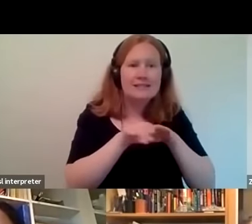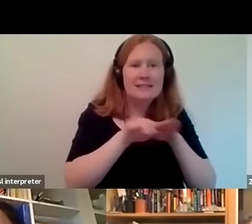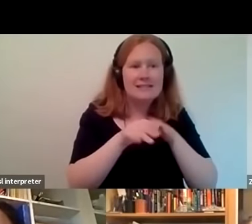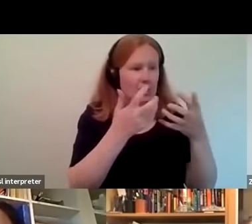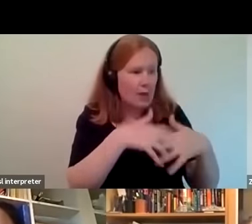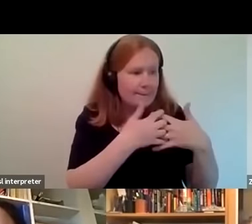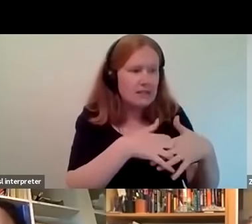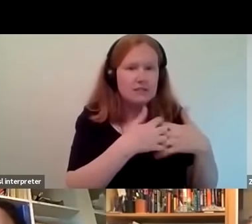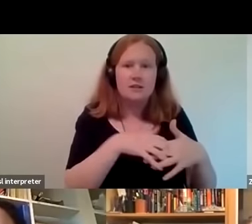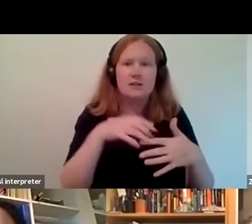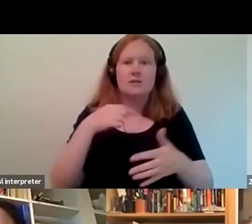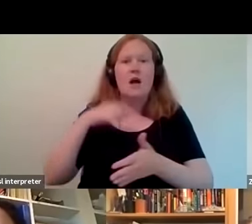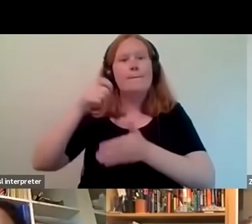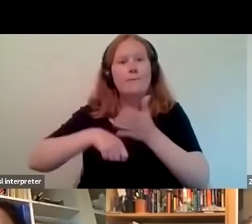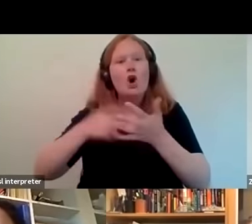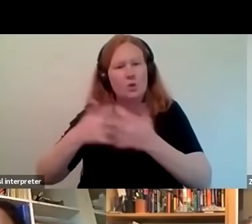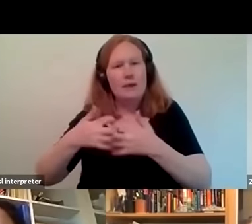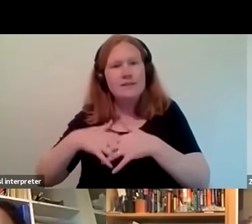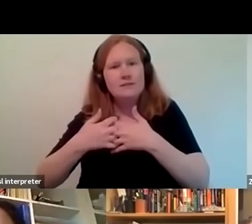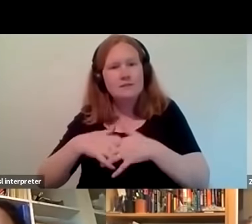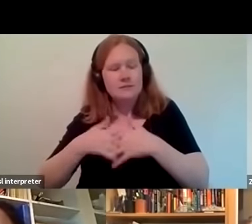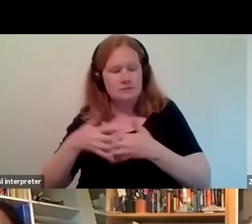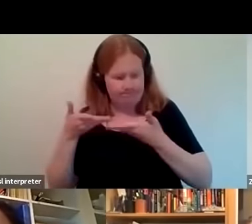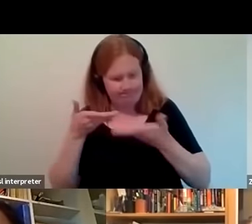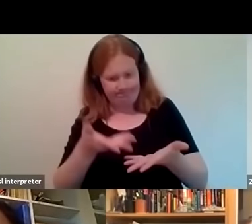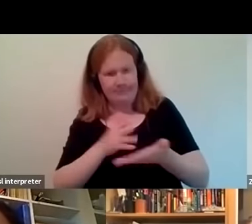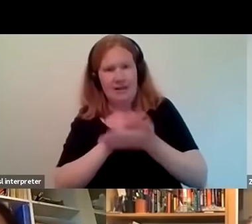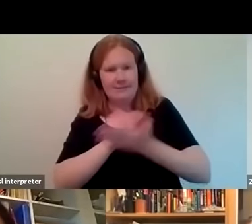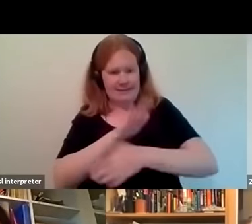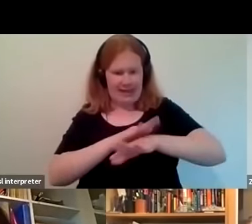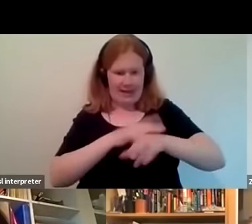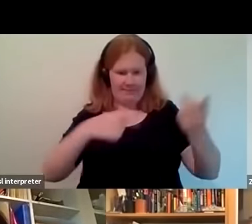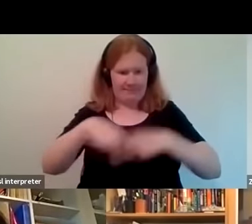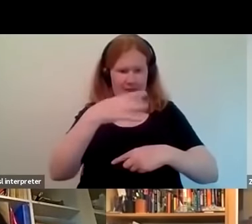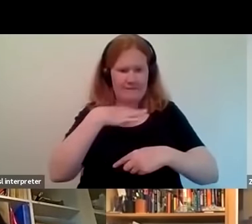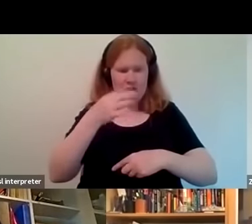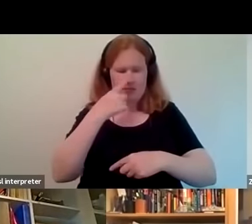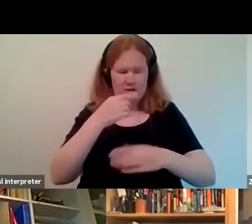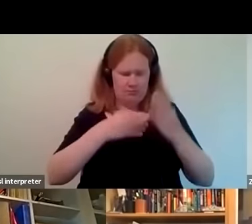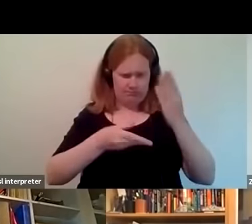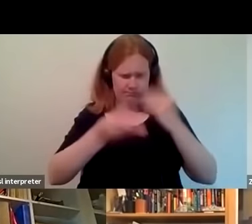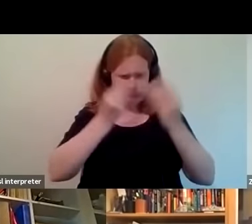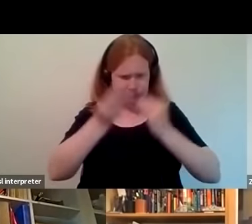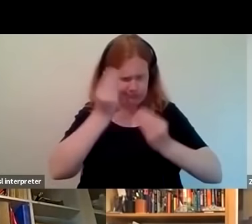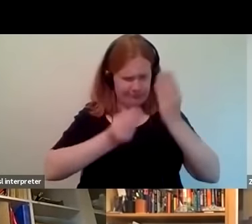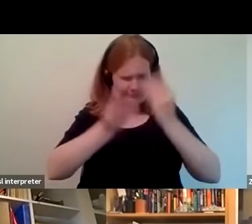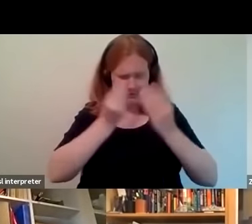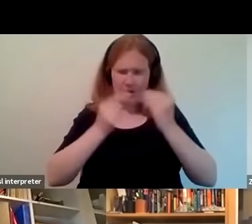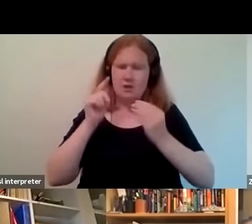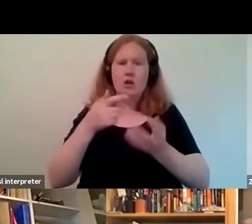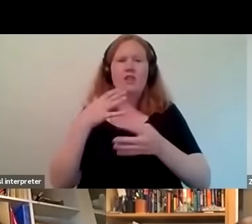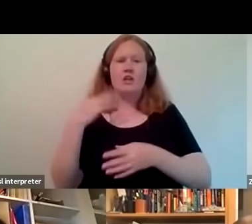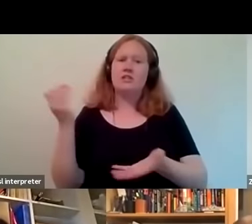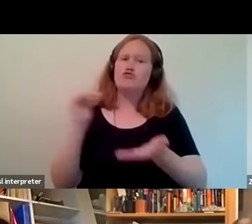we bought equipment as well um to allow um the volunteers to do it so literally they just turn up borrow the equipment